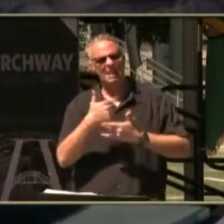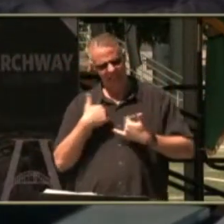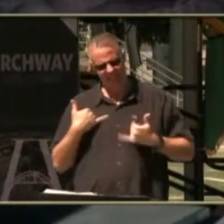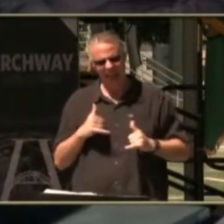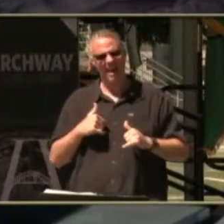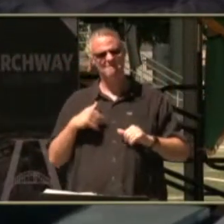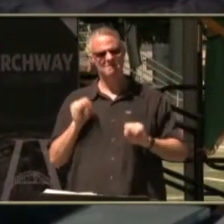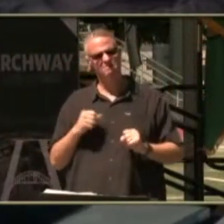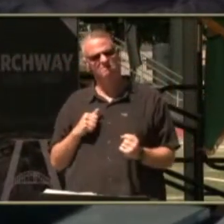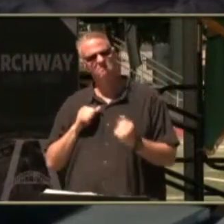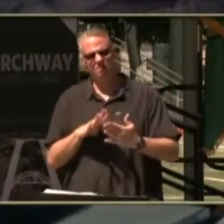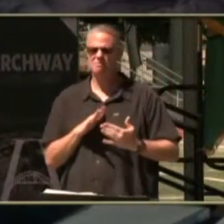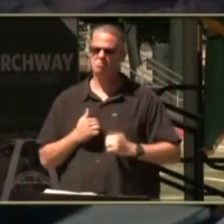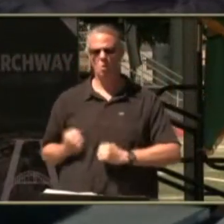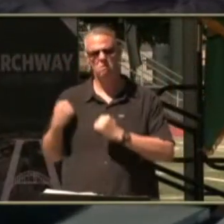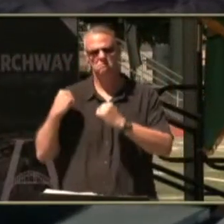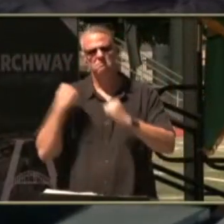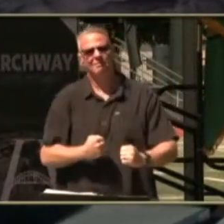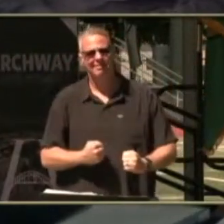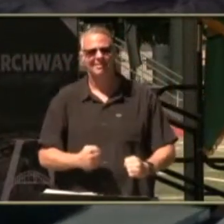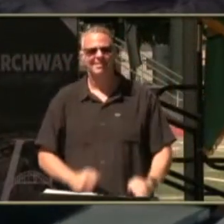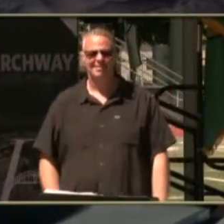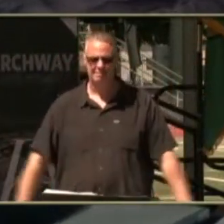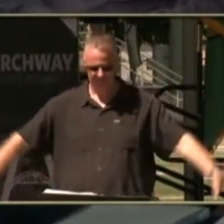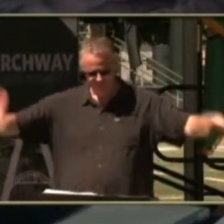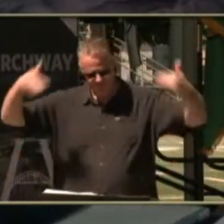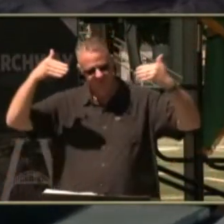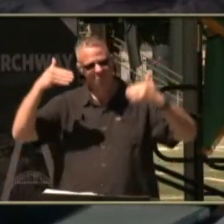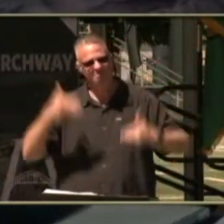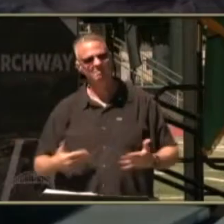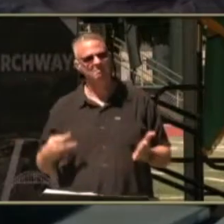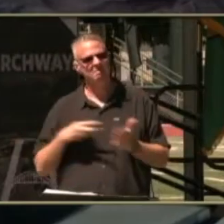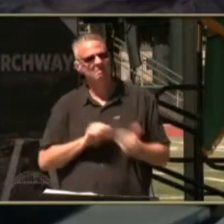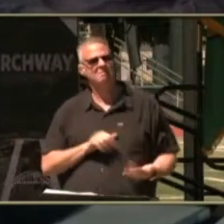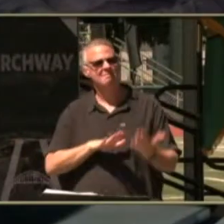got a love that left in me